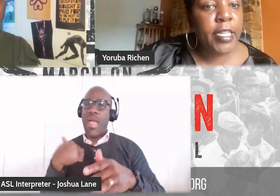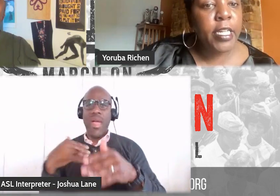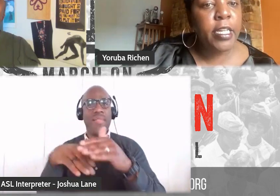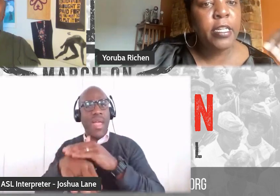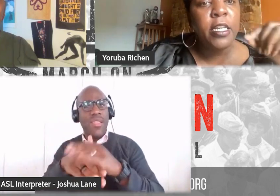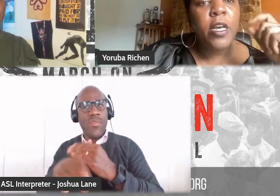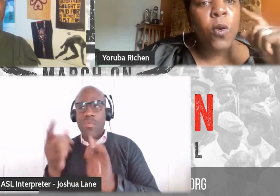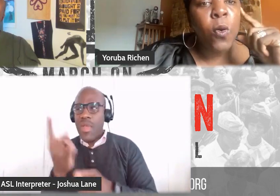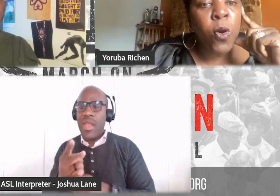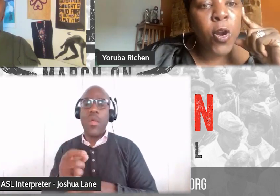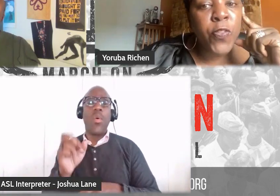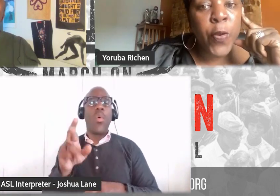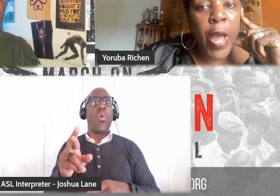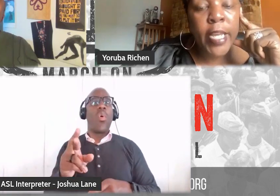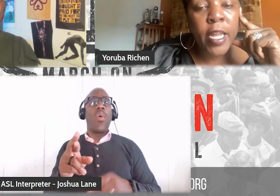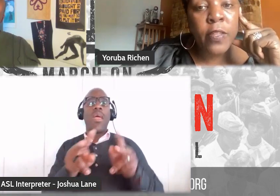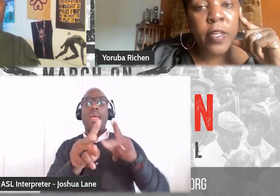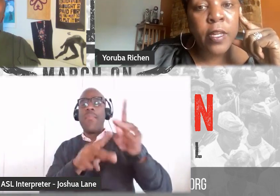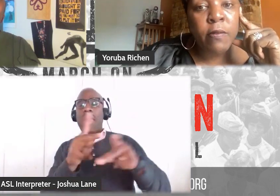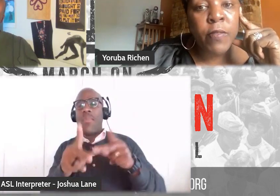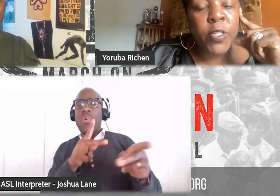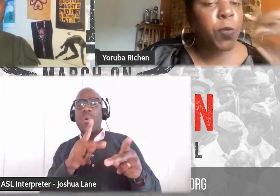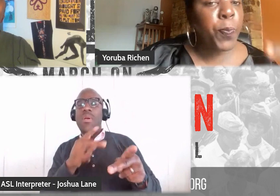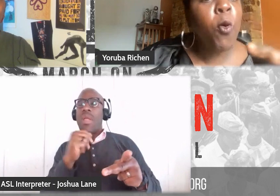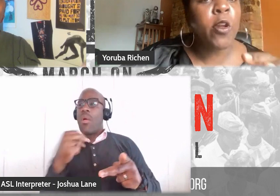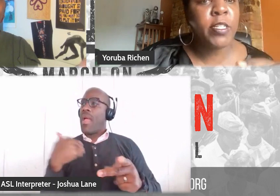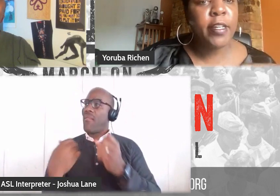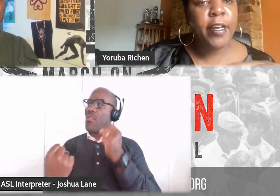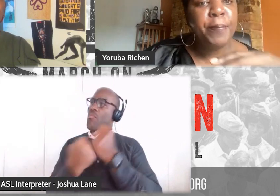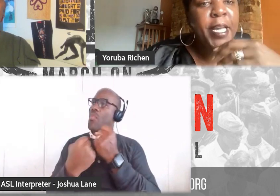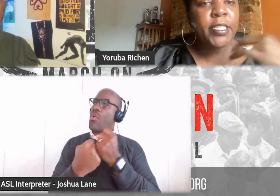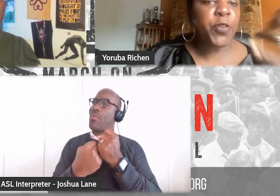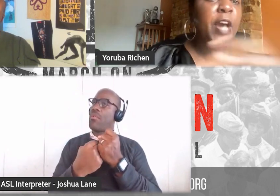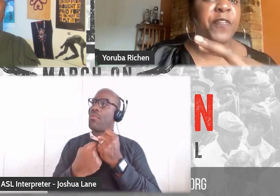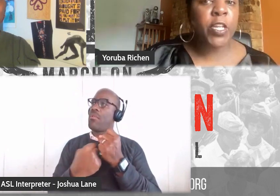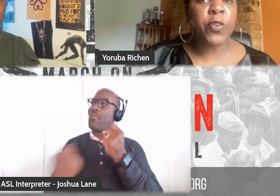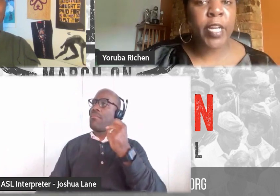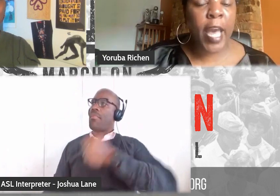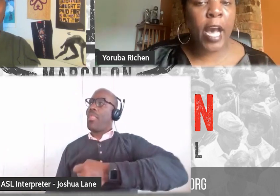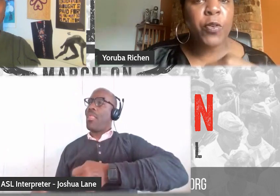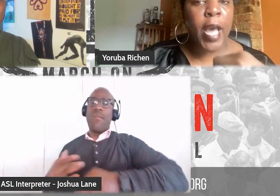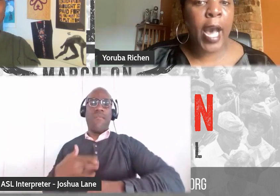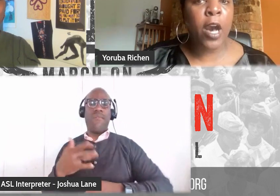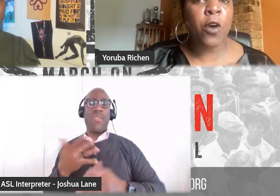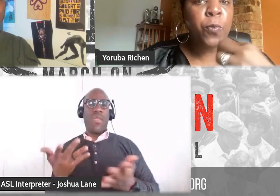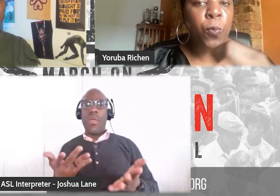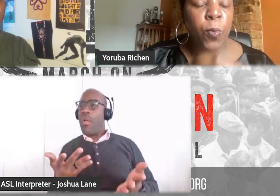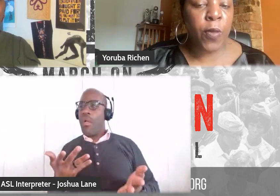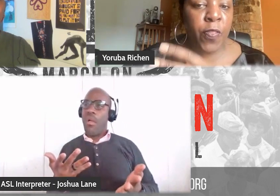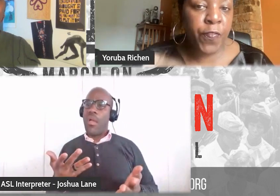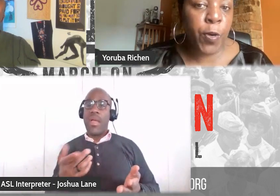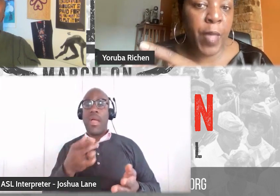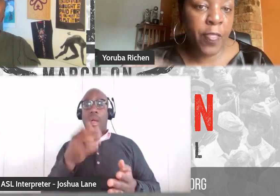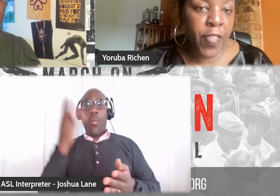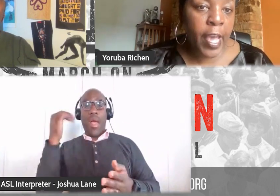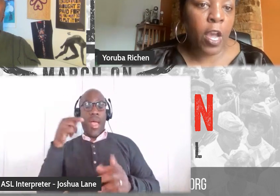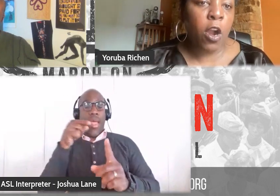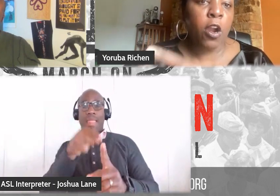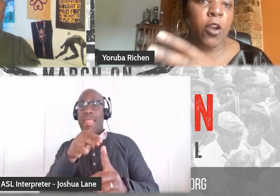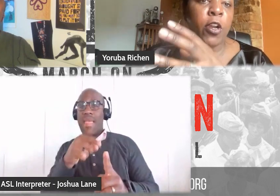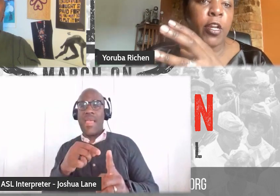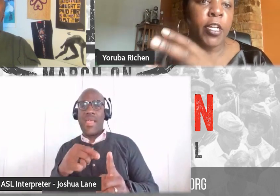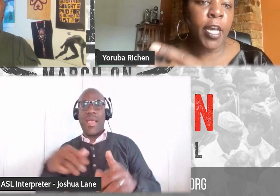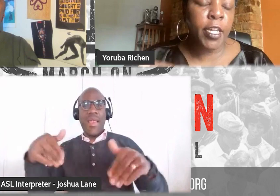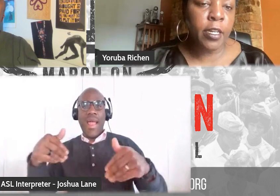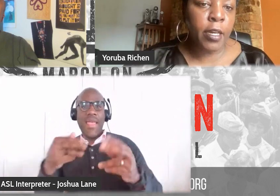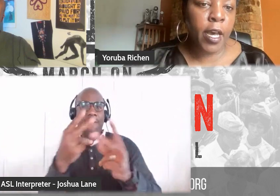that they need, or they're not getting the support, because they're not figuring out how the film that they